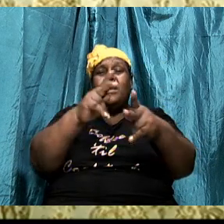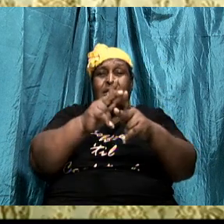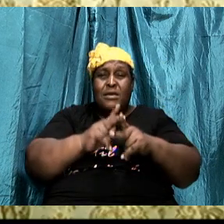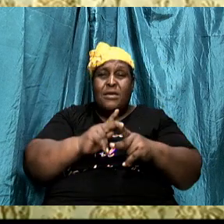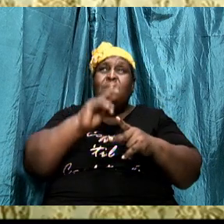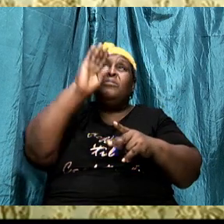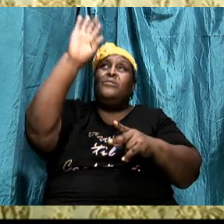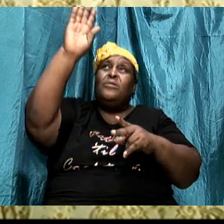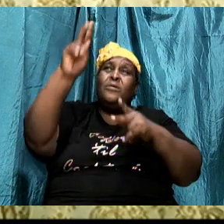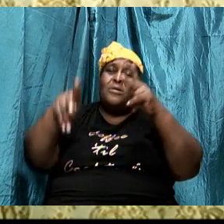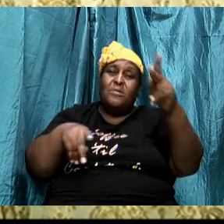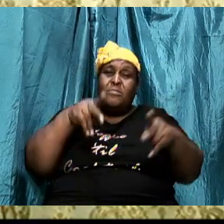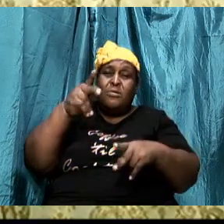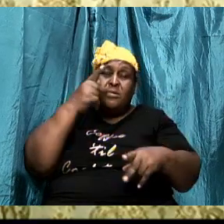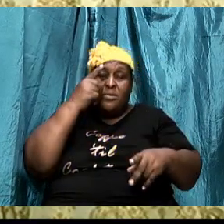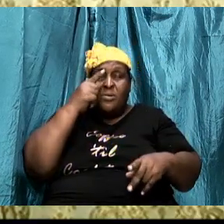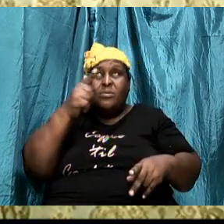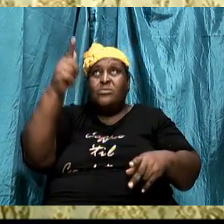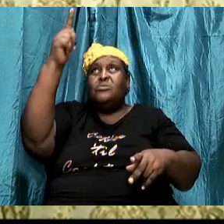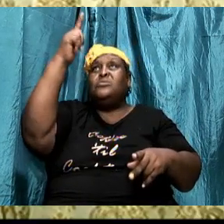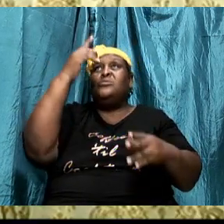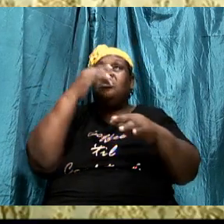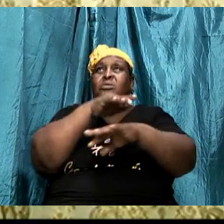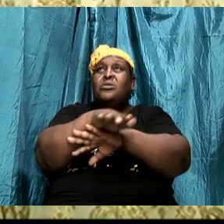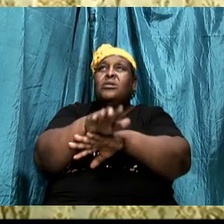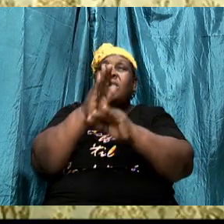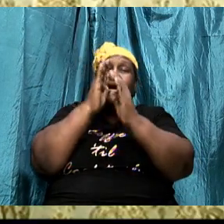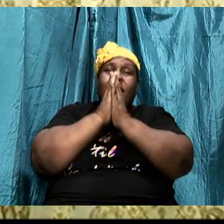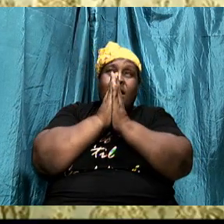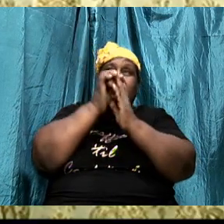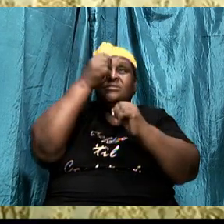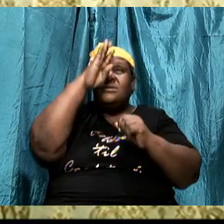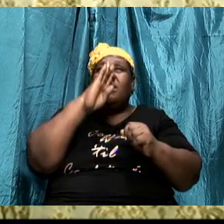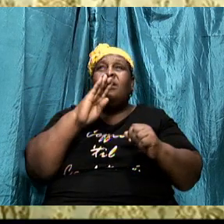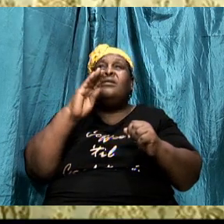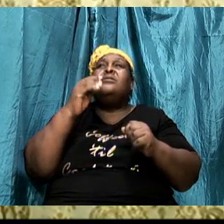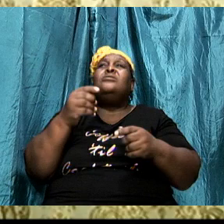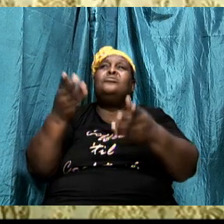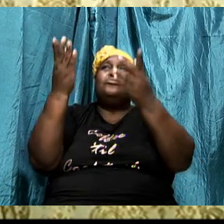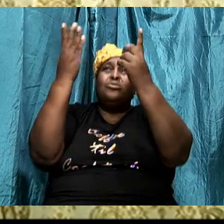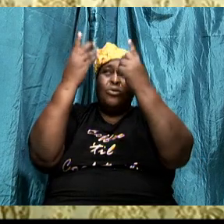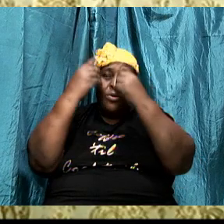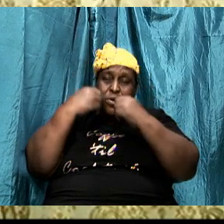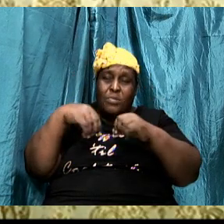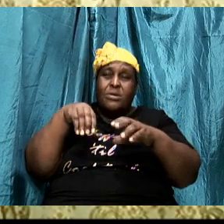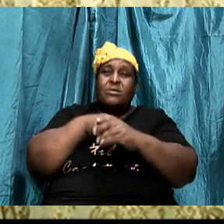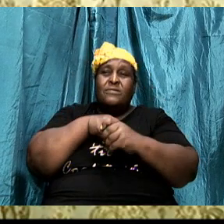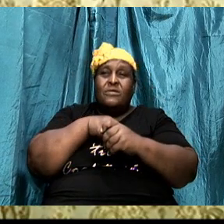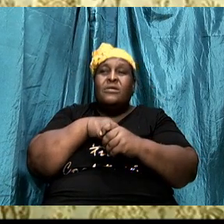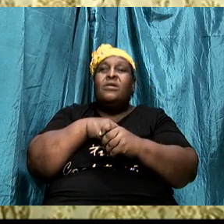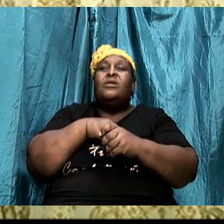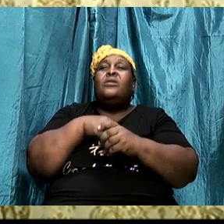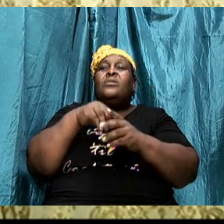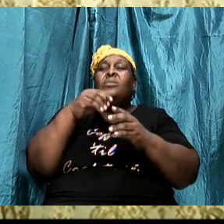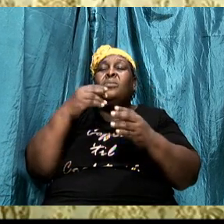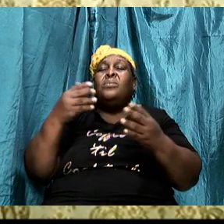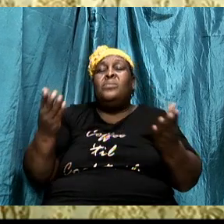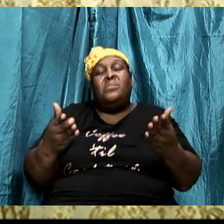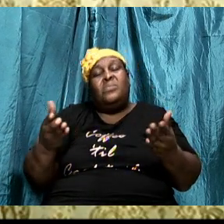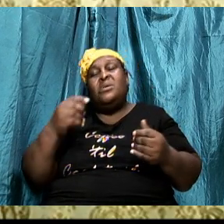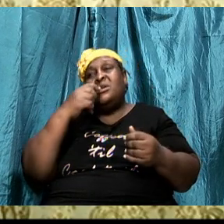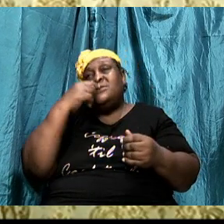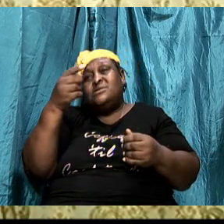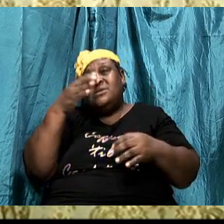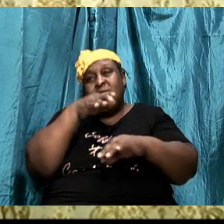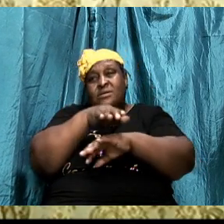look to you tonight and we ask God that you intervene. ask great Jesus that whatever is said tonight, that it